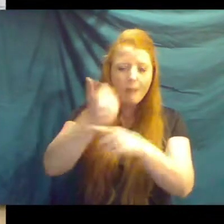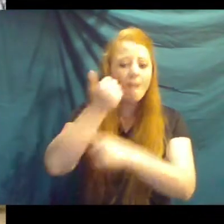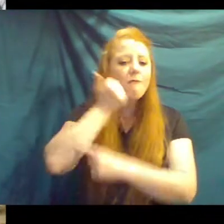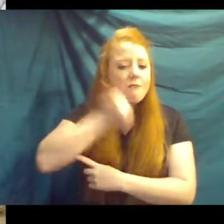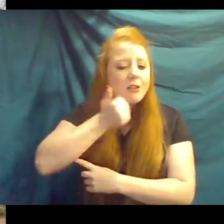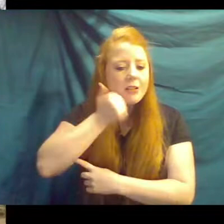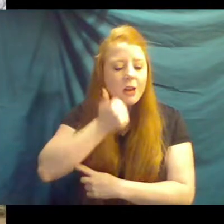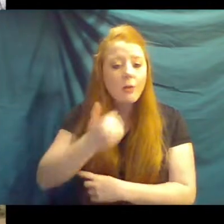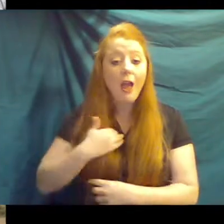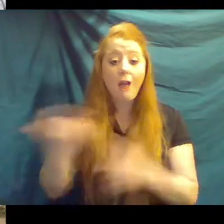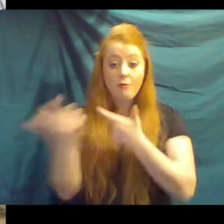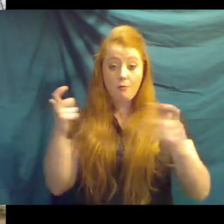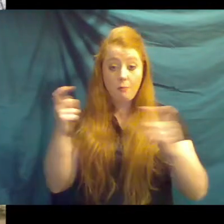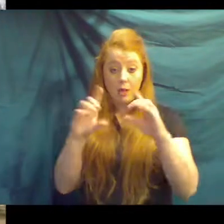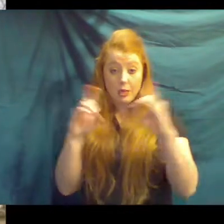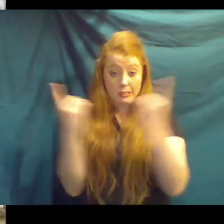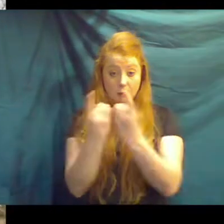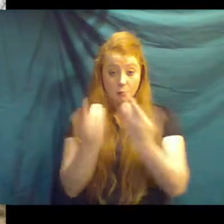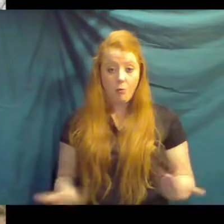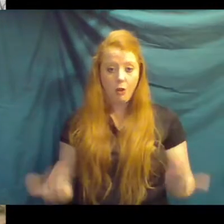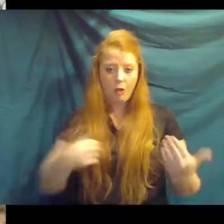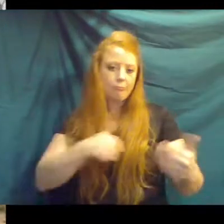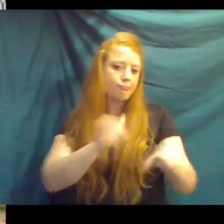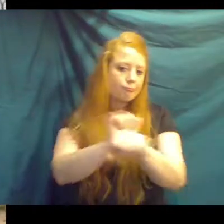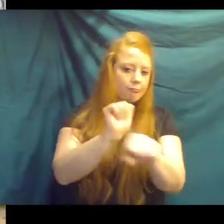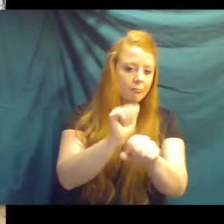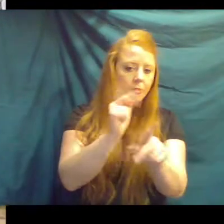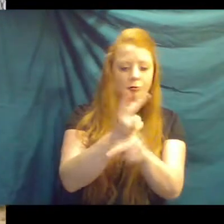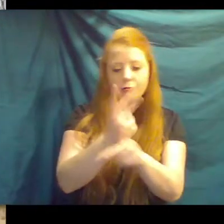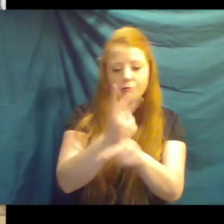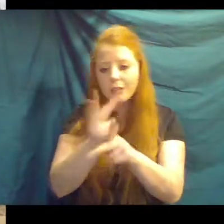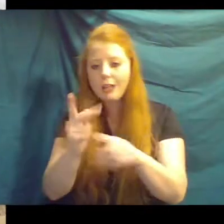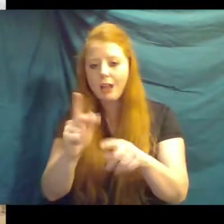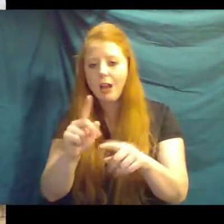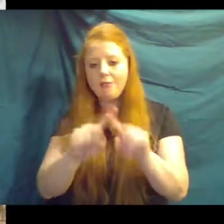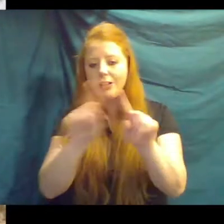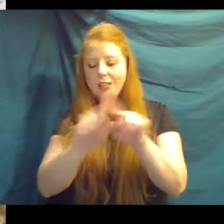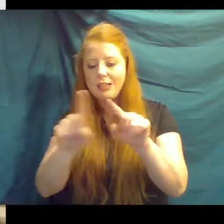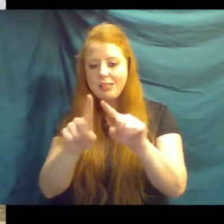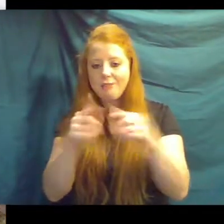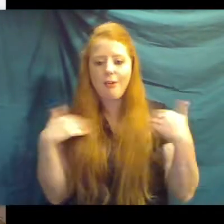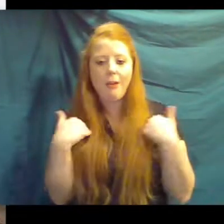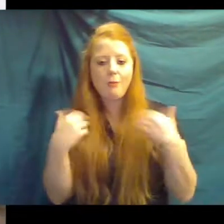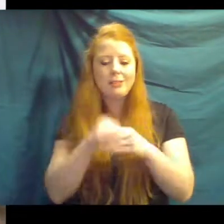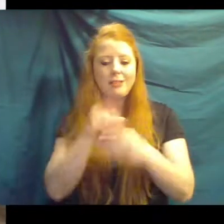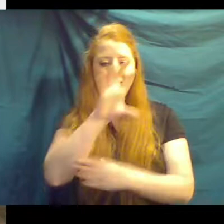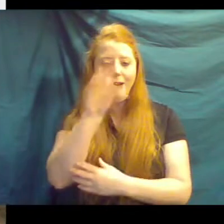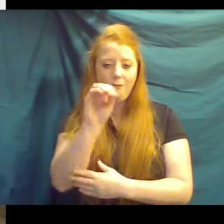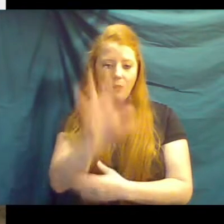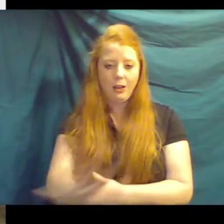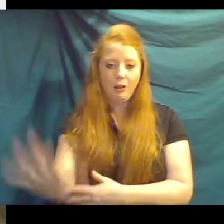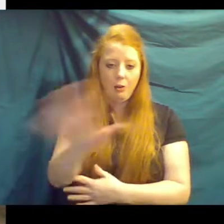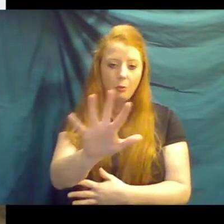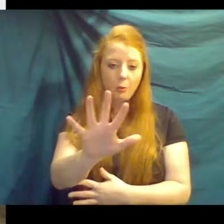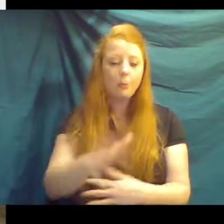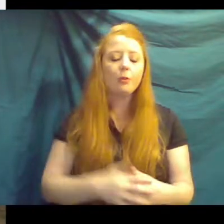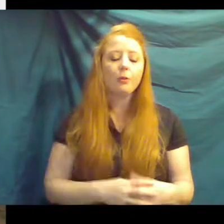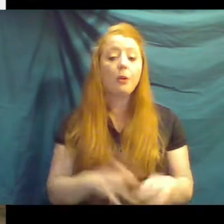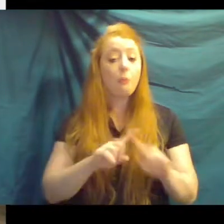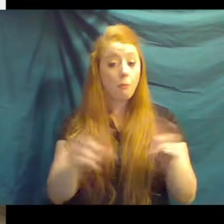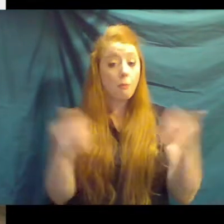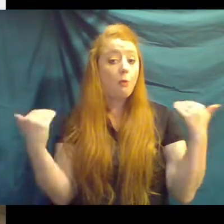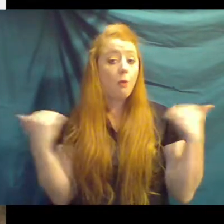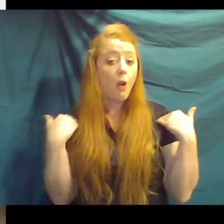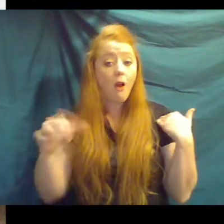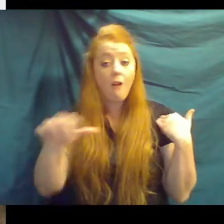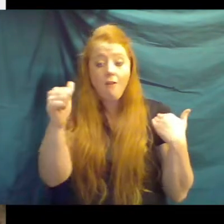have a large department here. We take care of all sorts of animals in the Africa area. Watch Chessie. But we do have